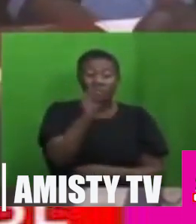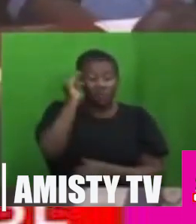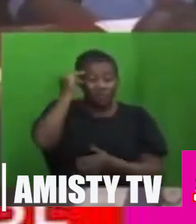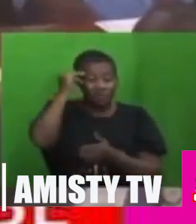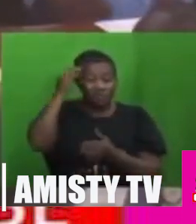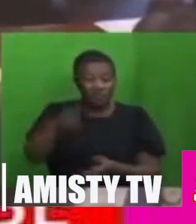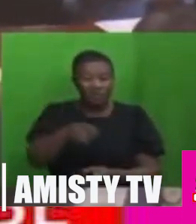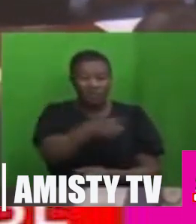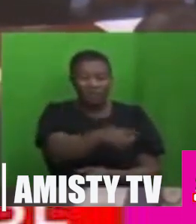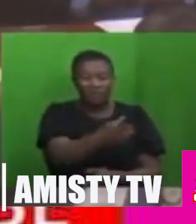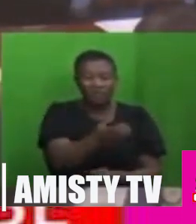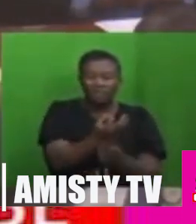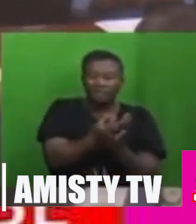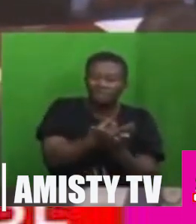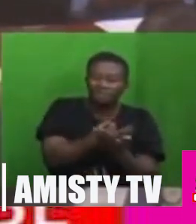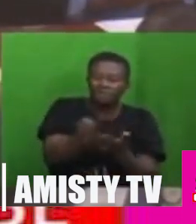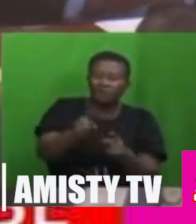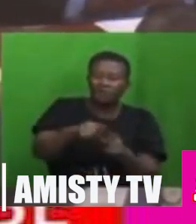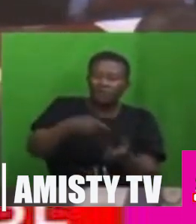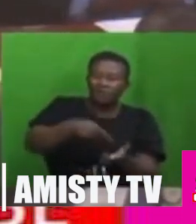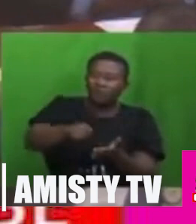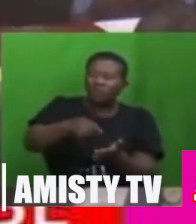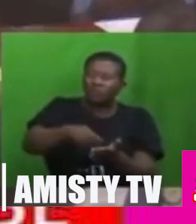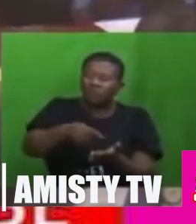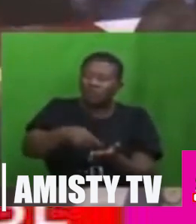of external interest and principal.